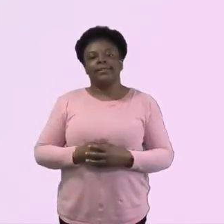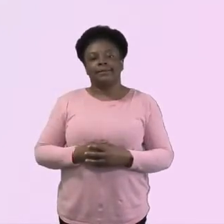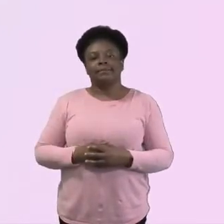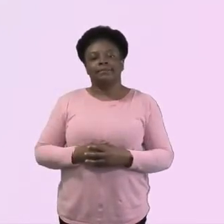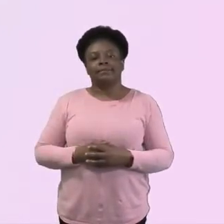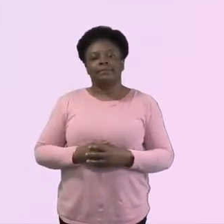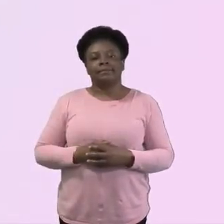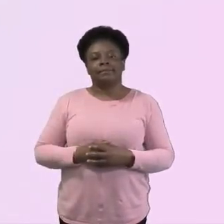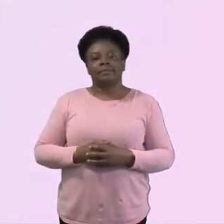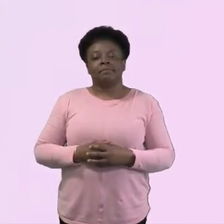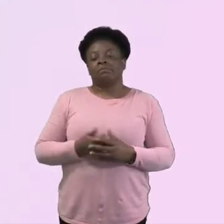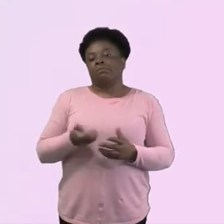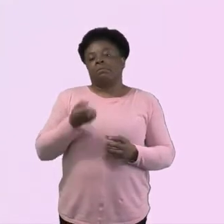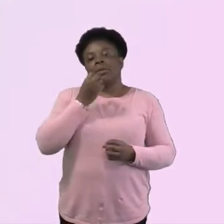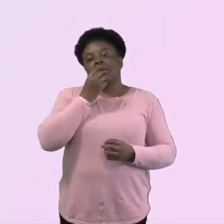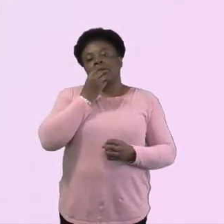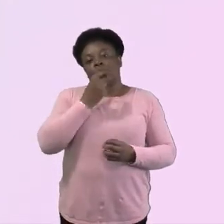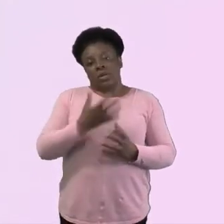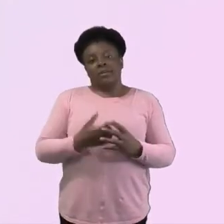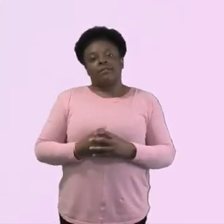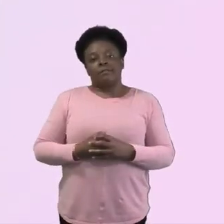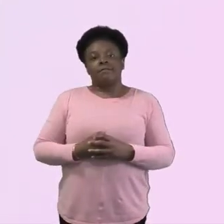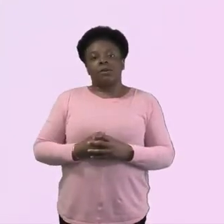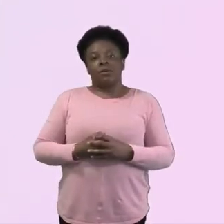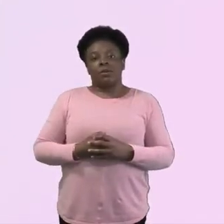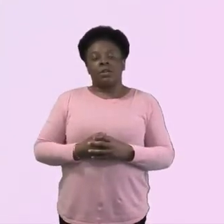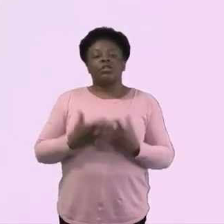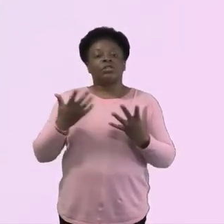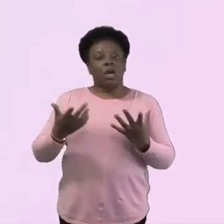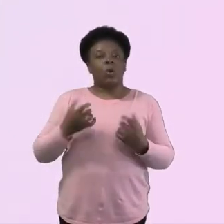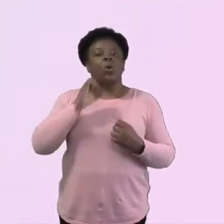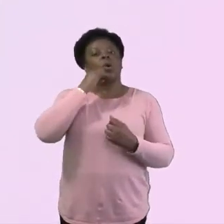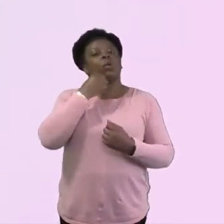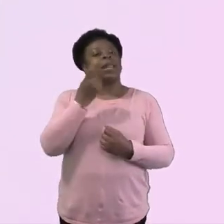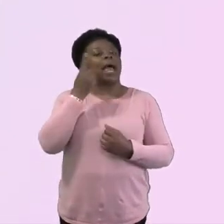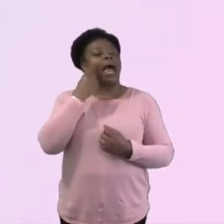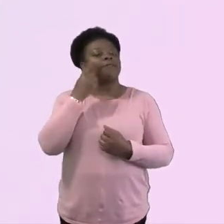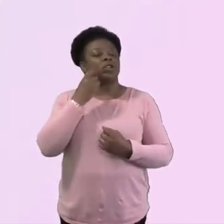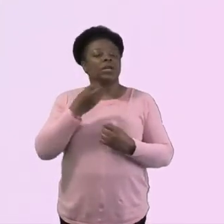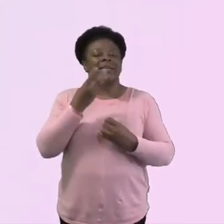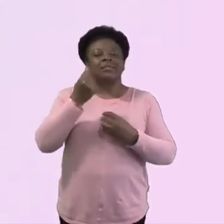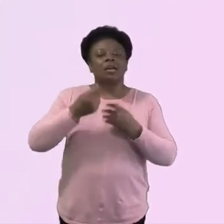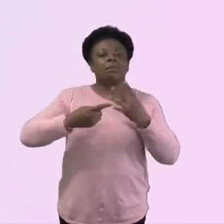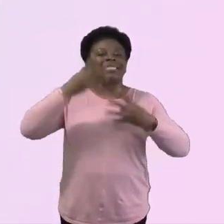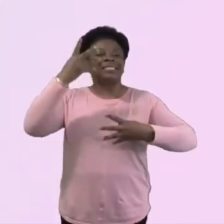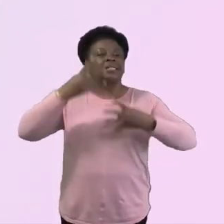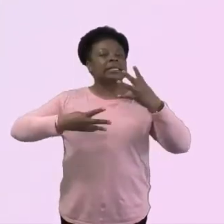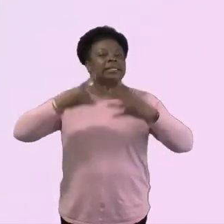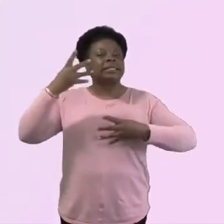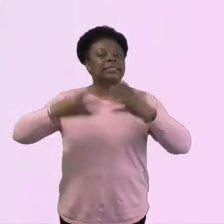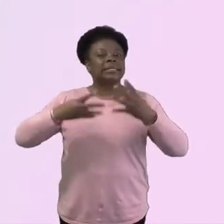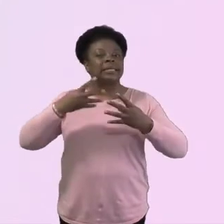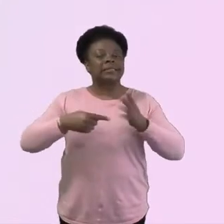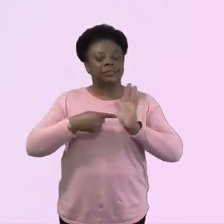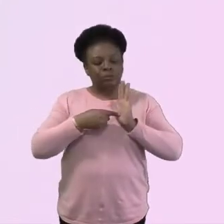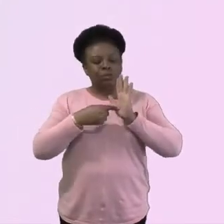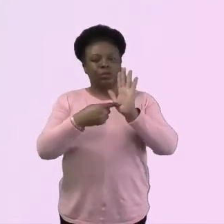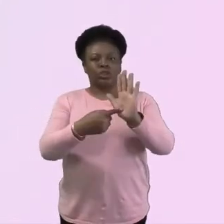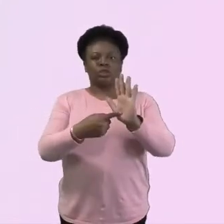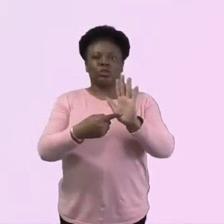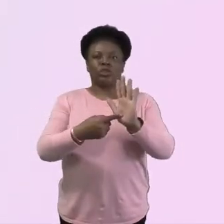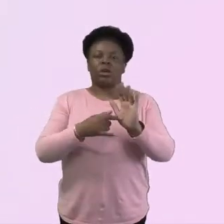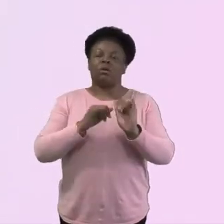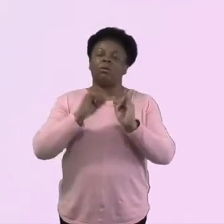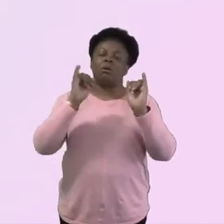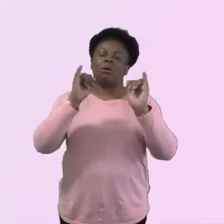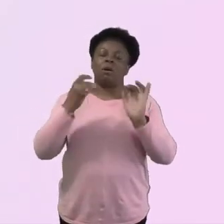Okay, wonderful. We're going to look at some statistics, the stark reality of life as it is at this moment in time. But